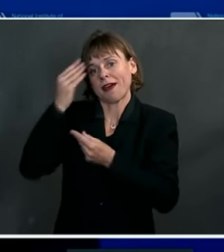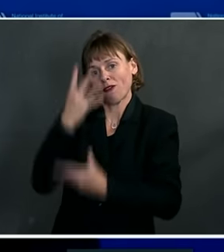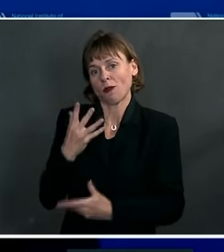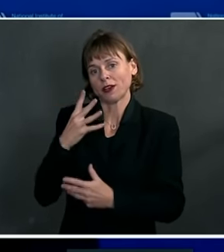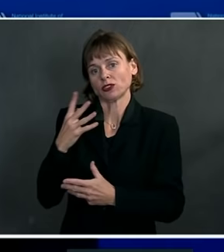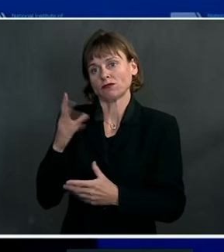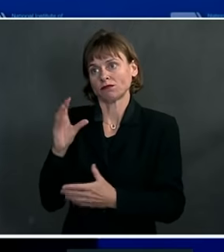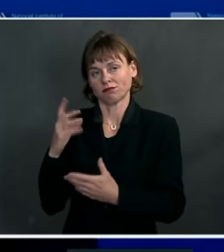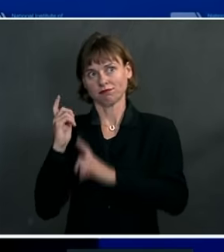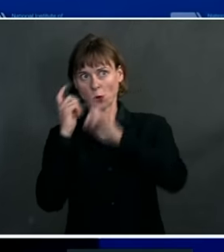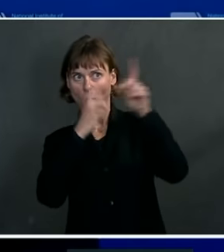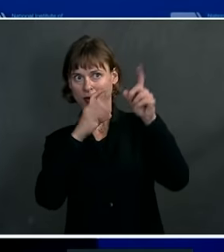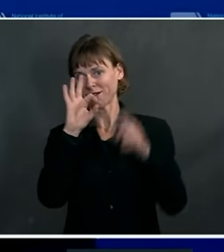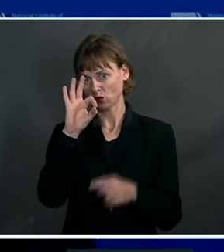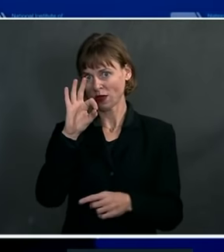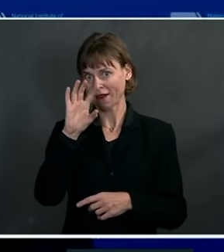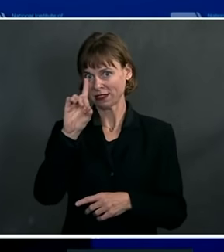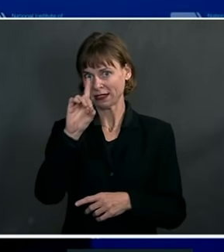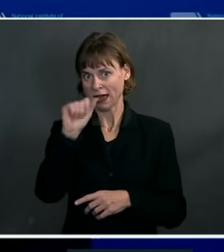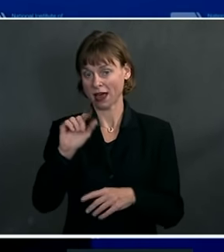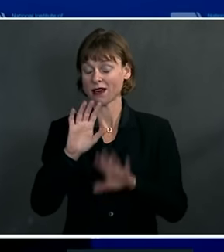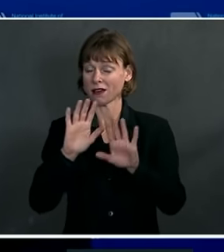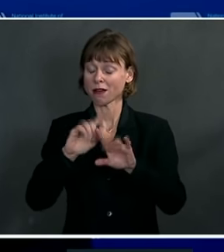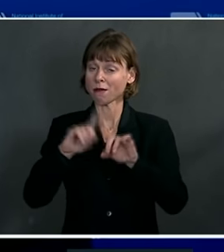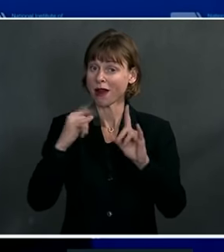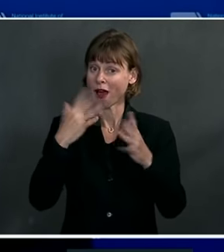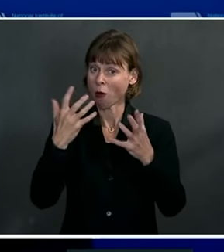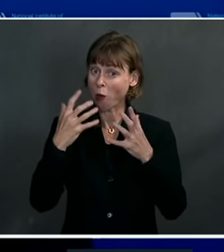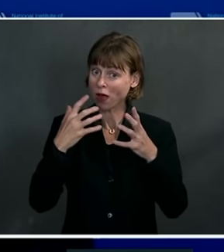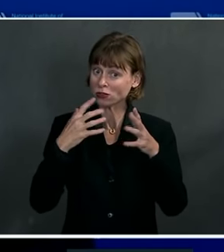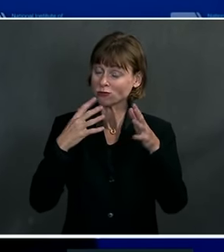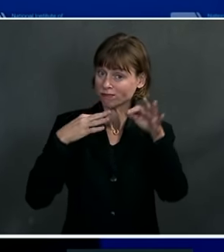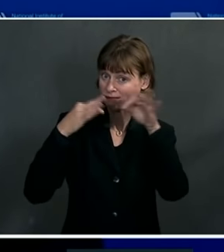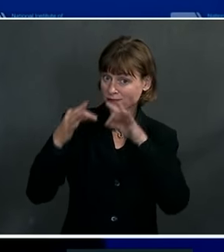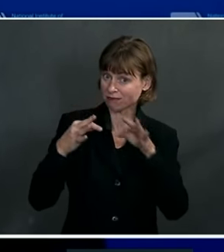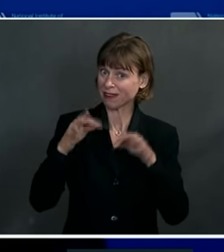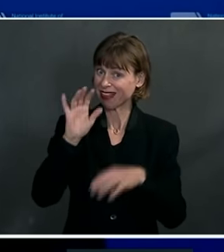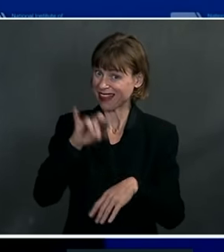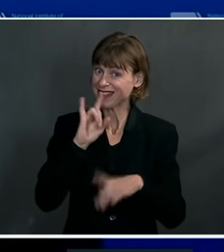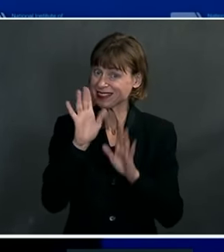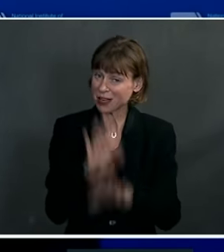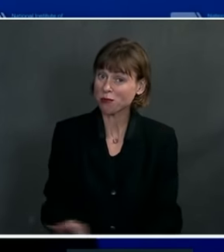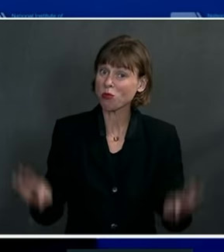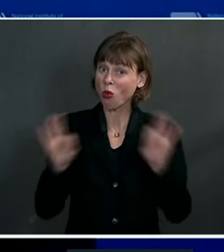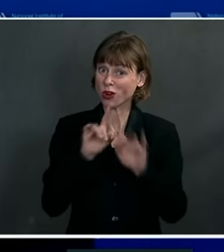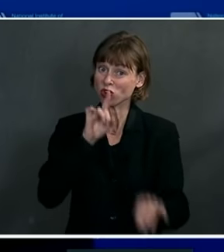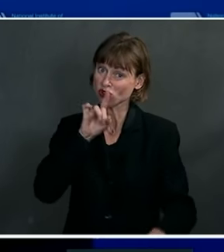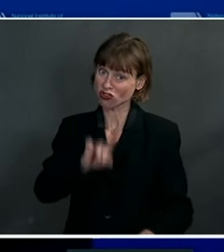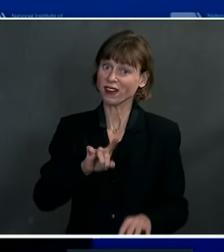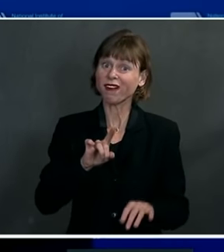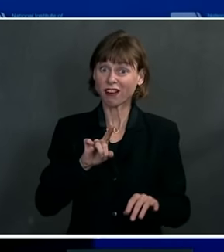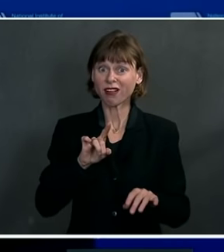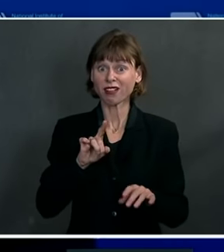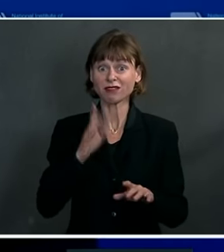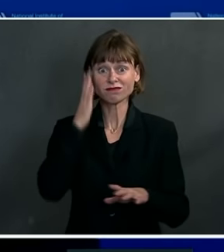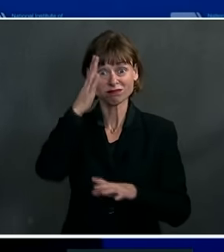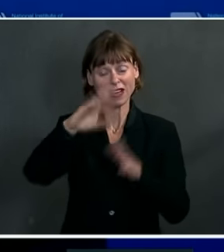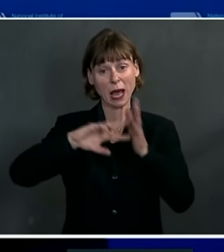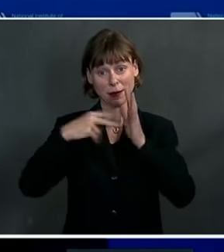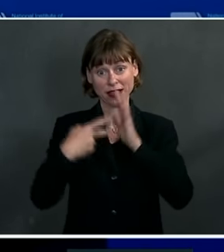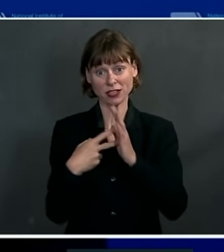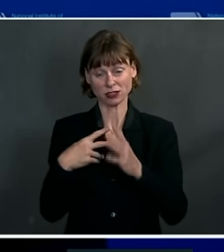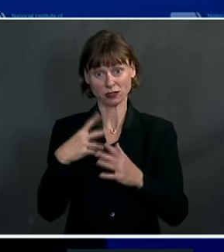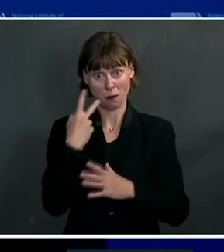But I want to point out that this has important potential and real implications, both domestically and